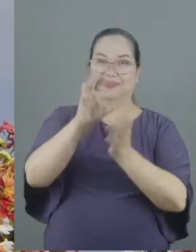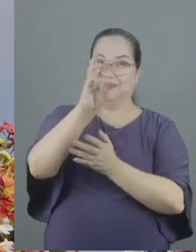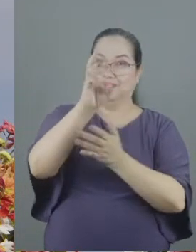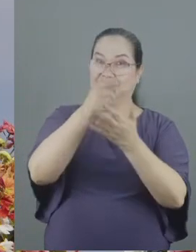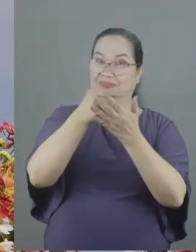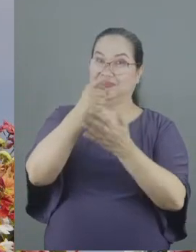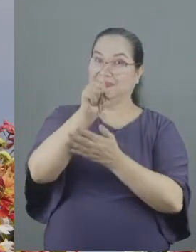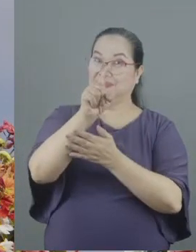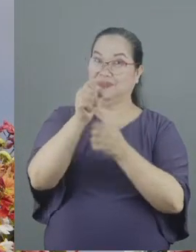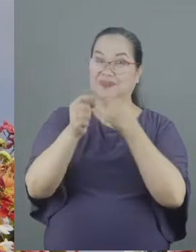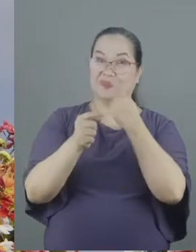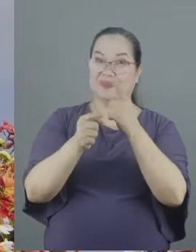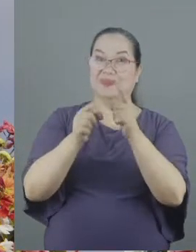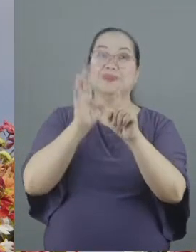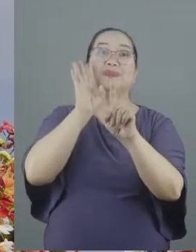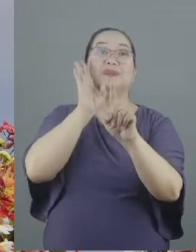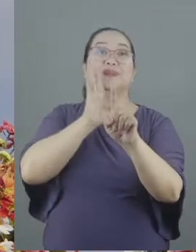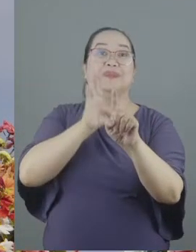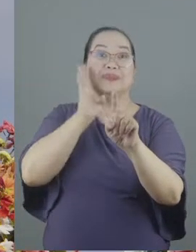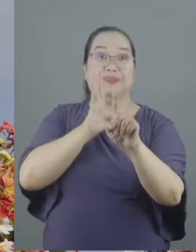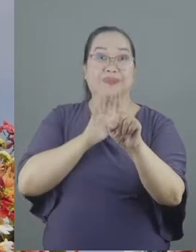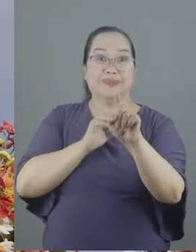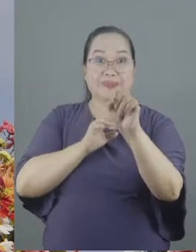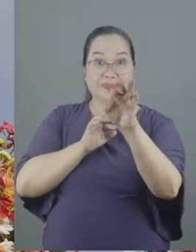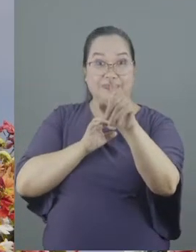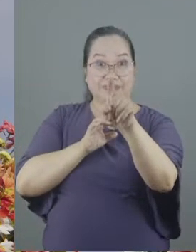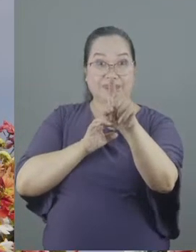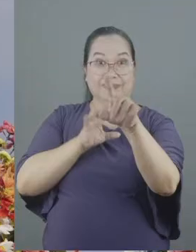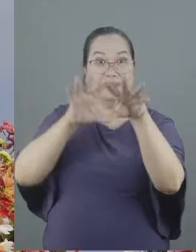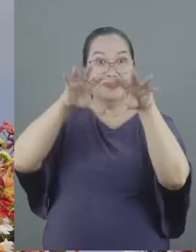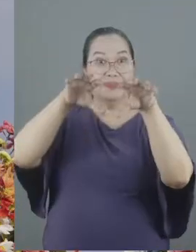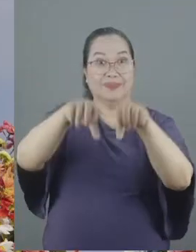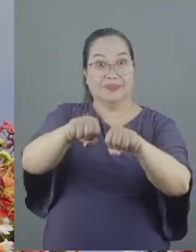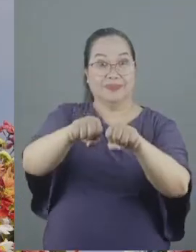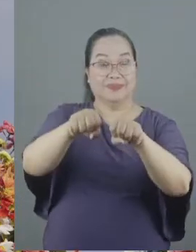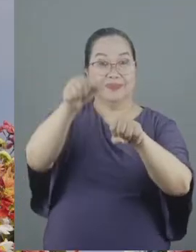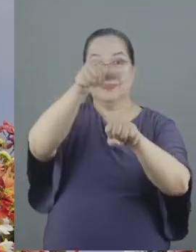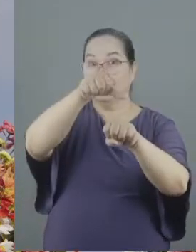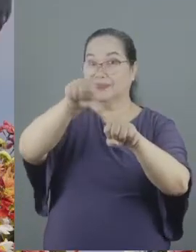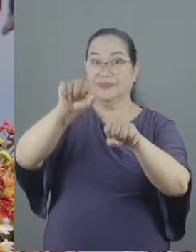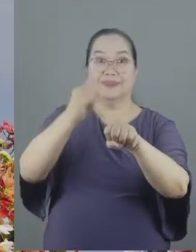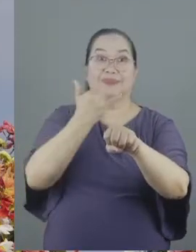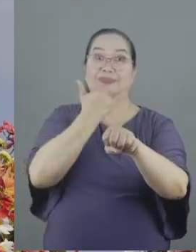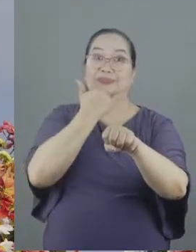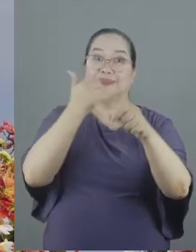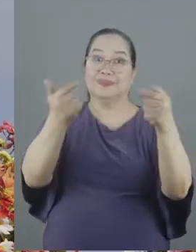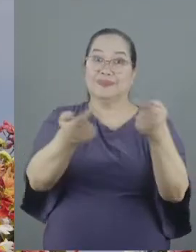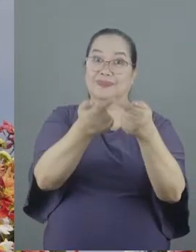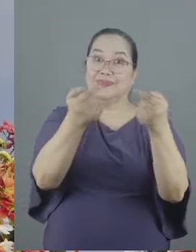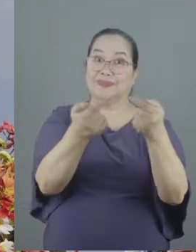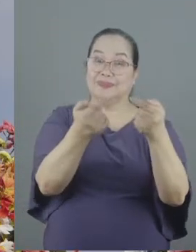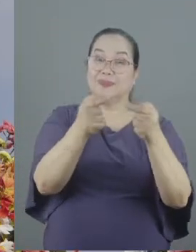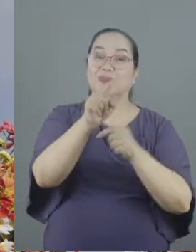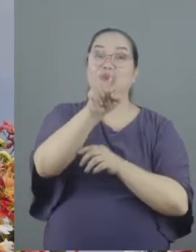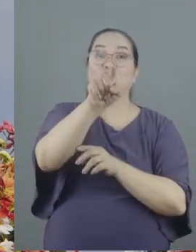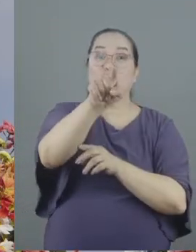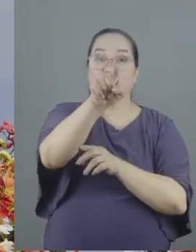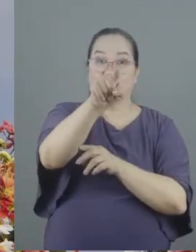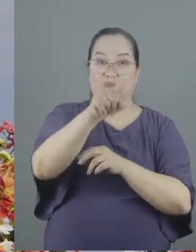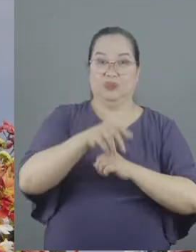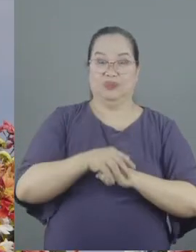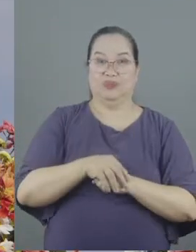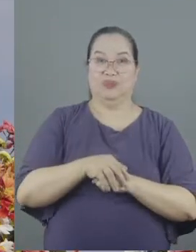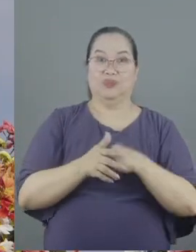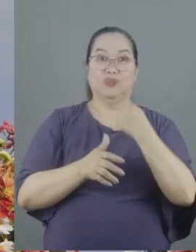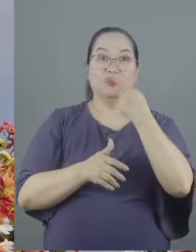brothers if anyone is caught in any transgression you who